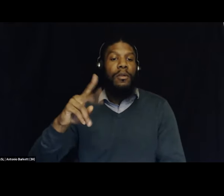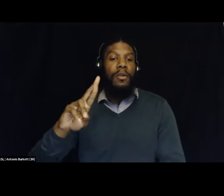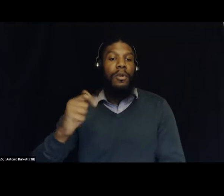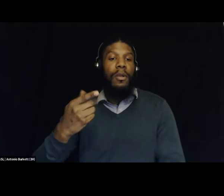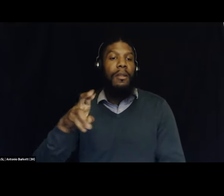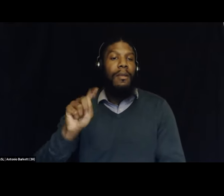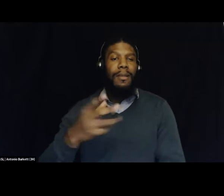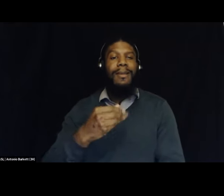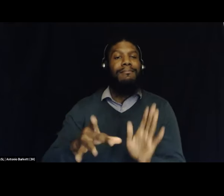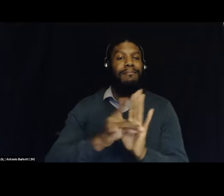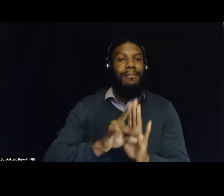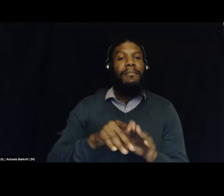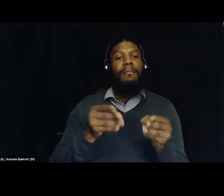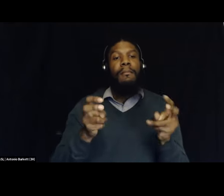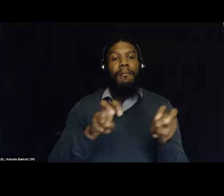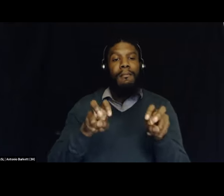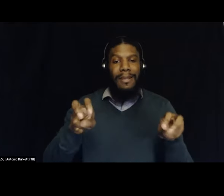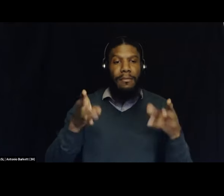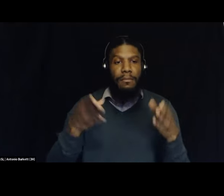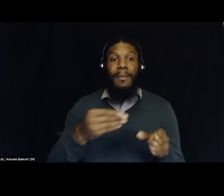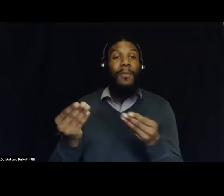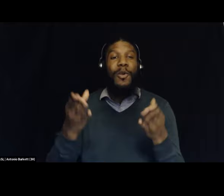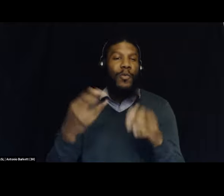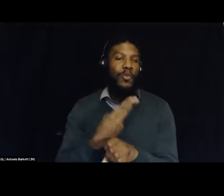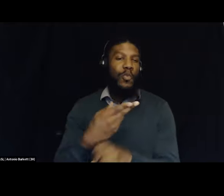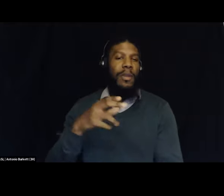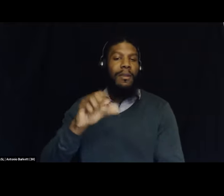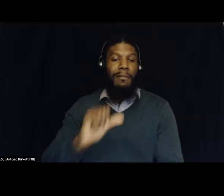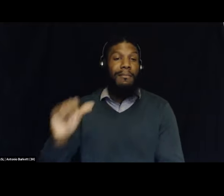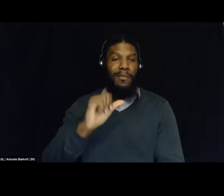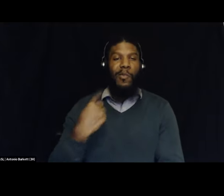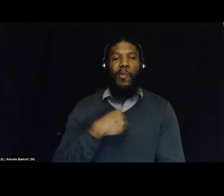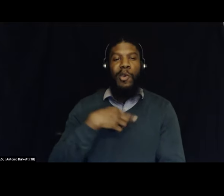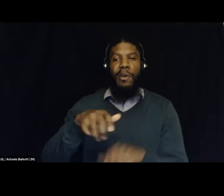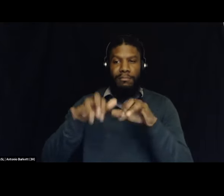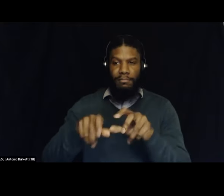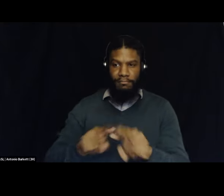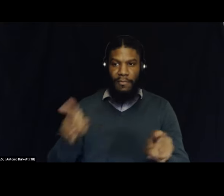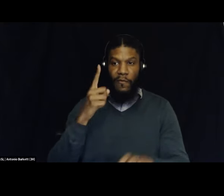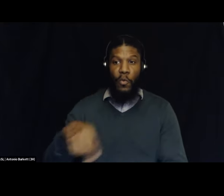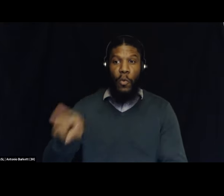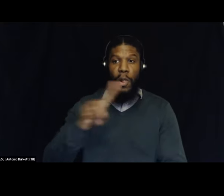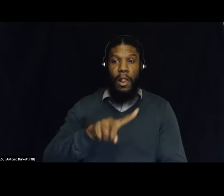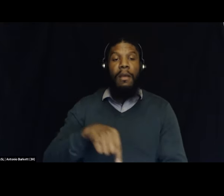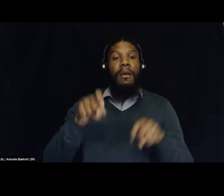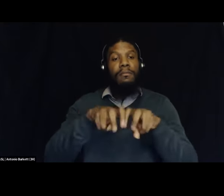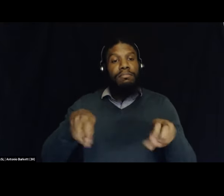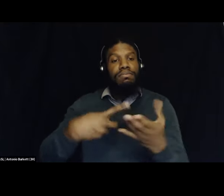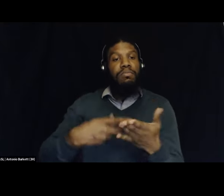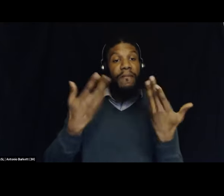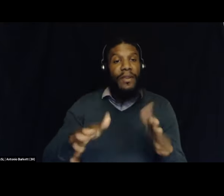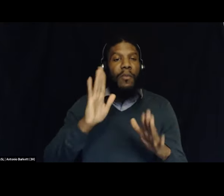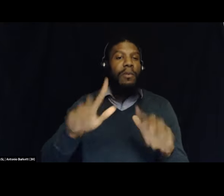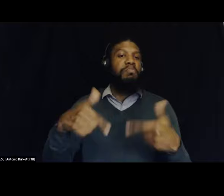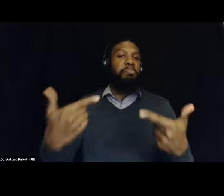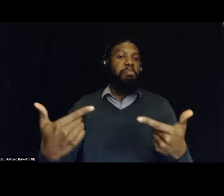moderator using the handles that we'll put in the chat. After the discussion, we'll have time for audience questions. You can submit